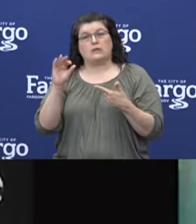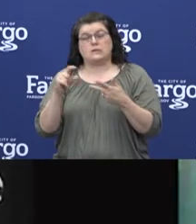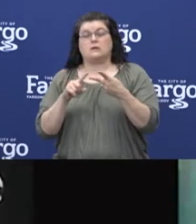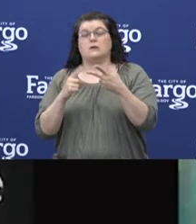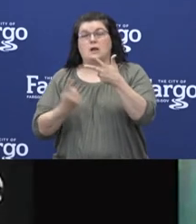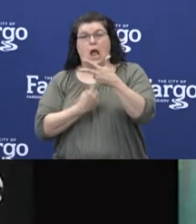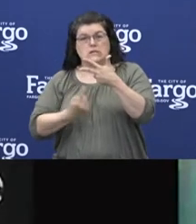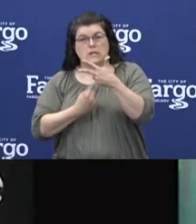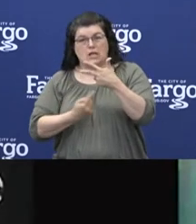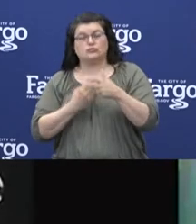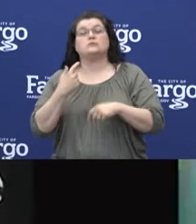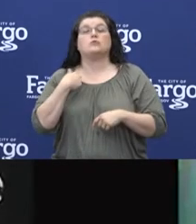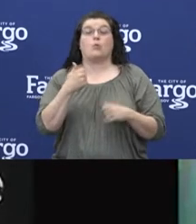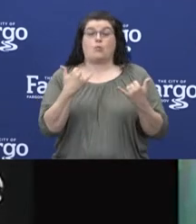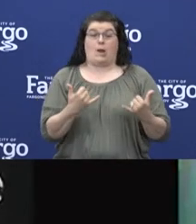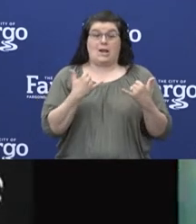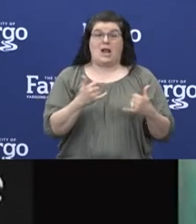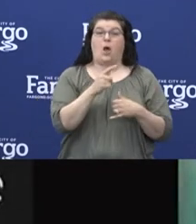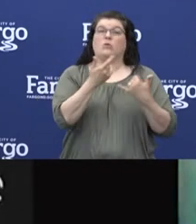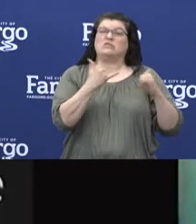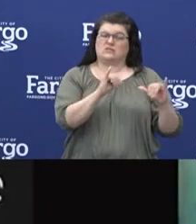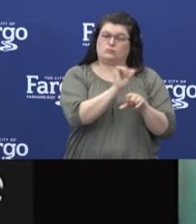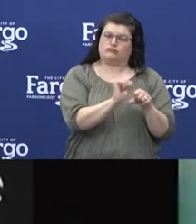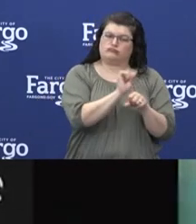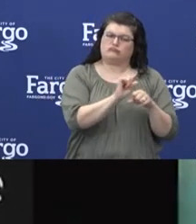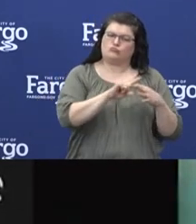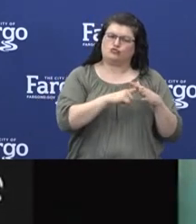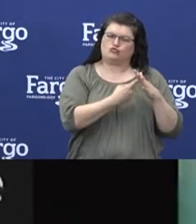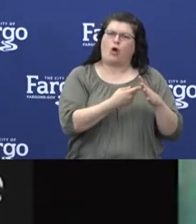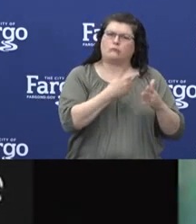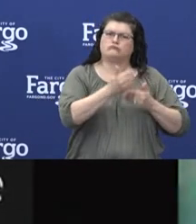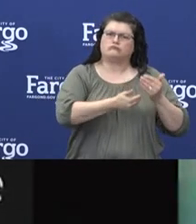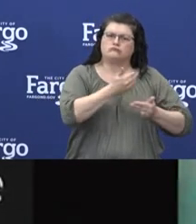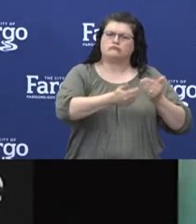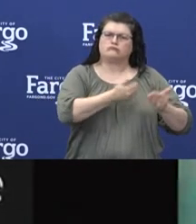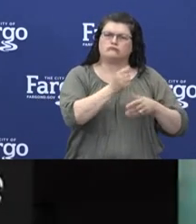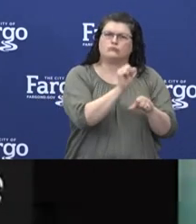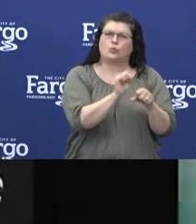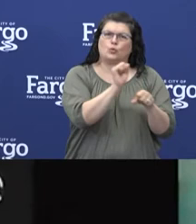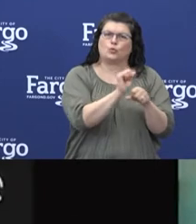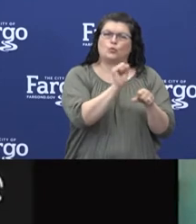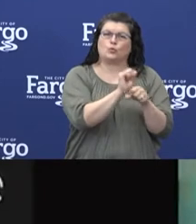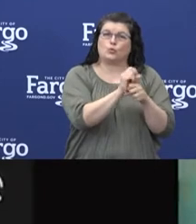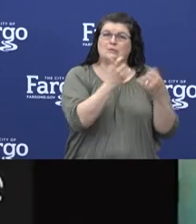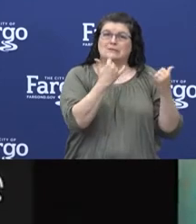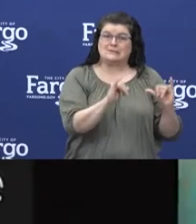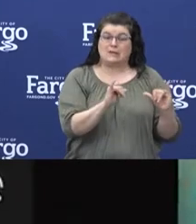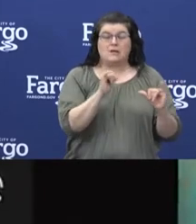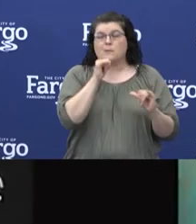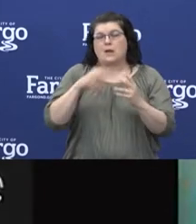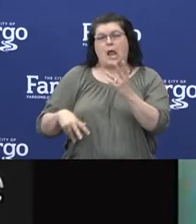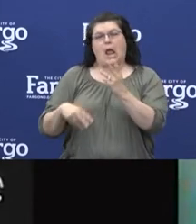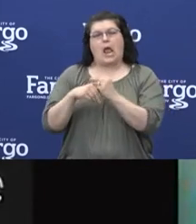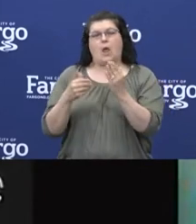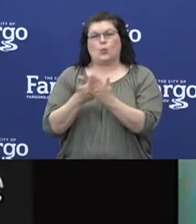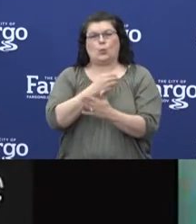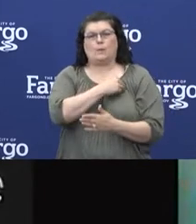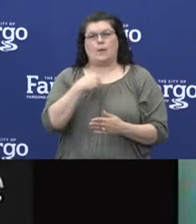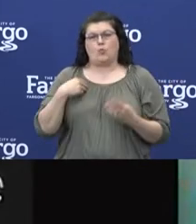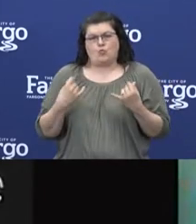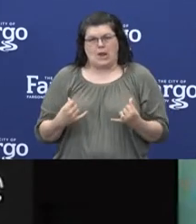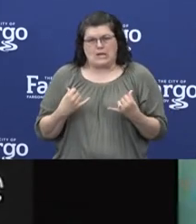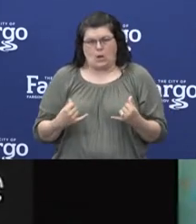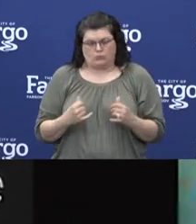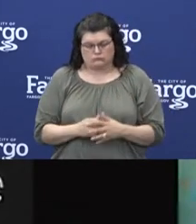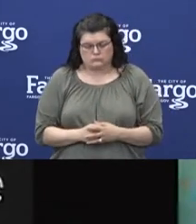At this time, the task force is still in the early stages as we work through our various strategies and are presently not adding any new members. If you'd